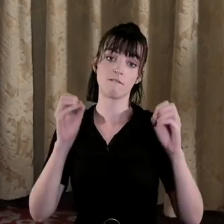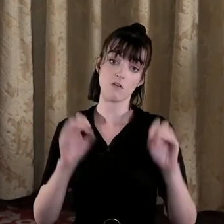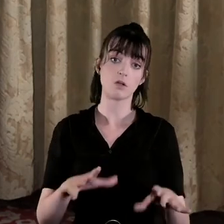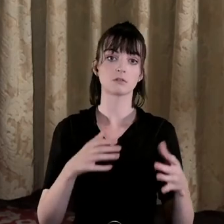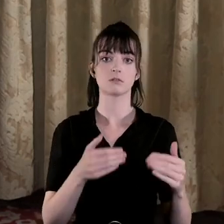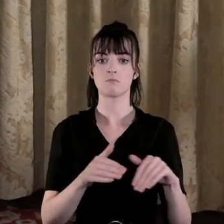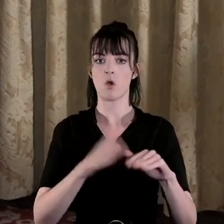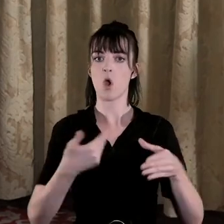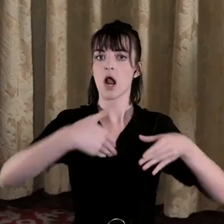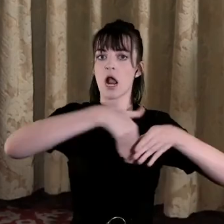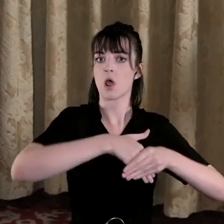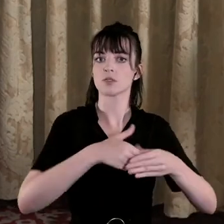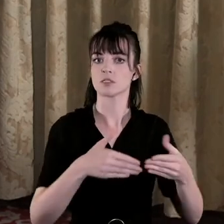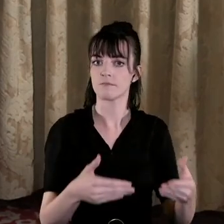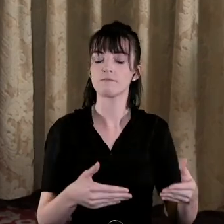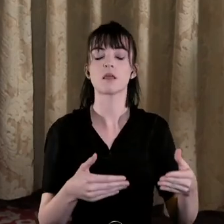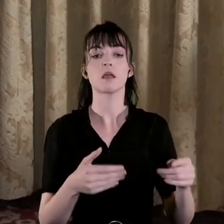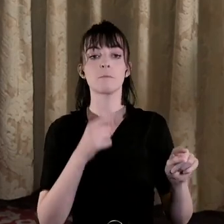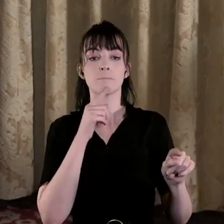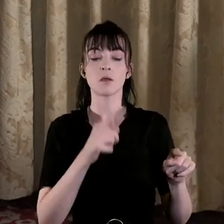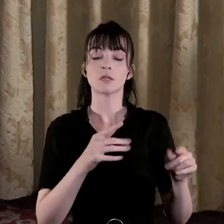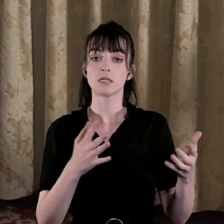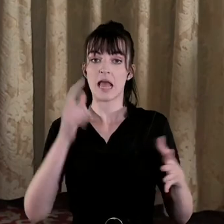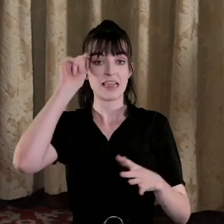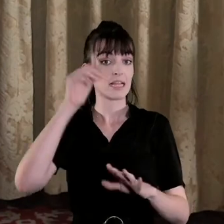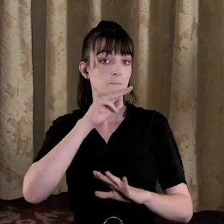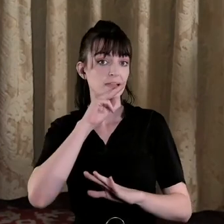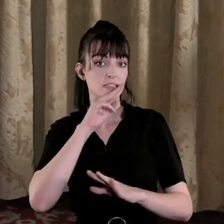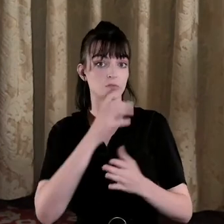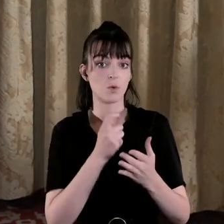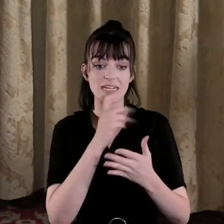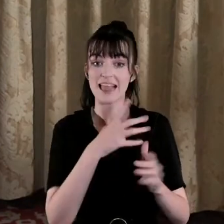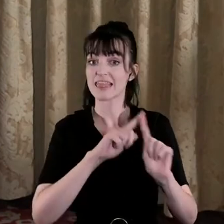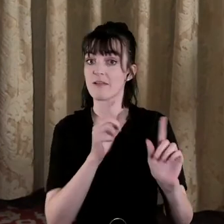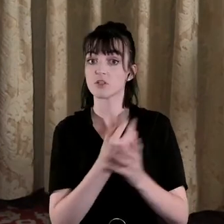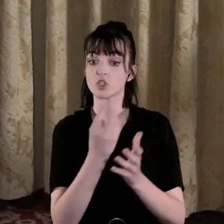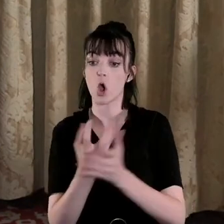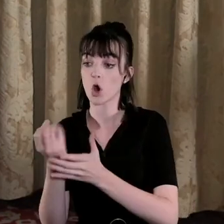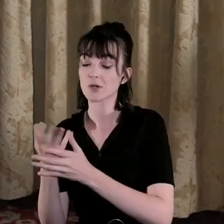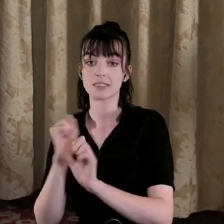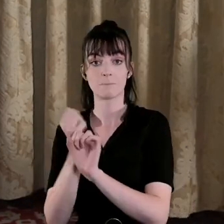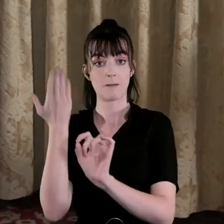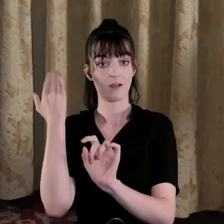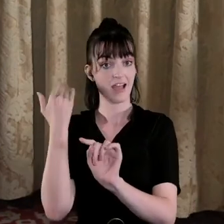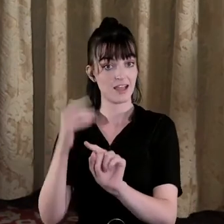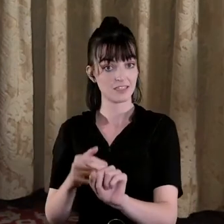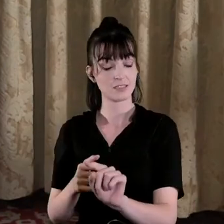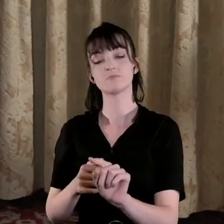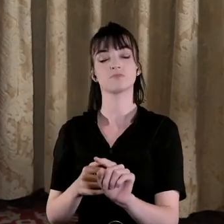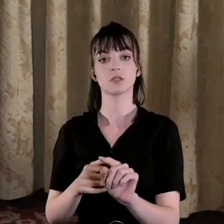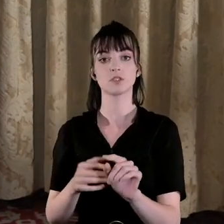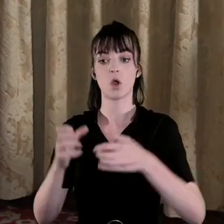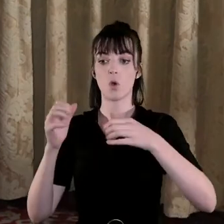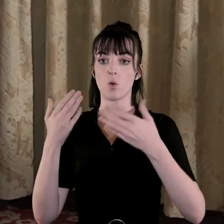it's also more consumerist but I think that means then that you tell different stories about the past and again I think the decade of